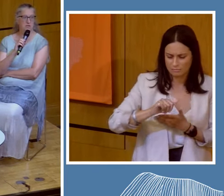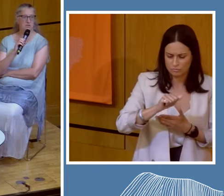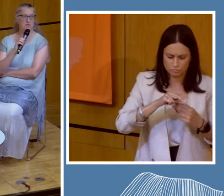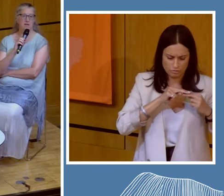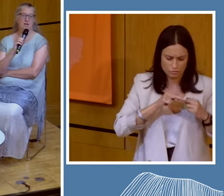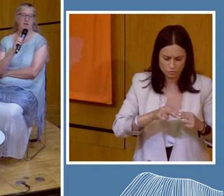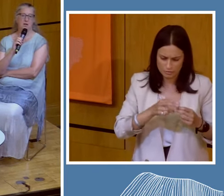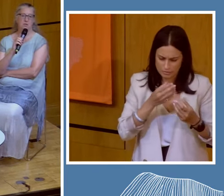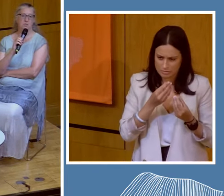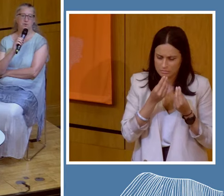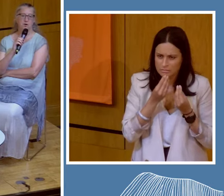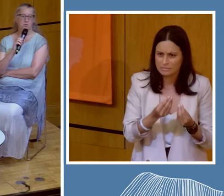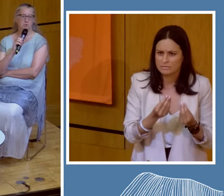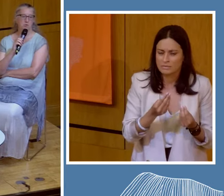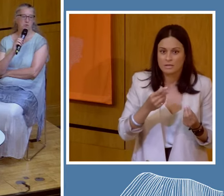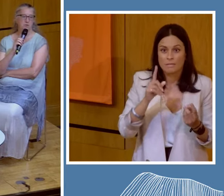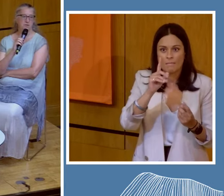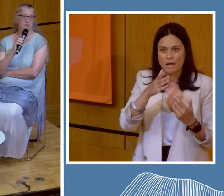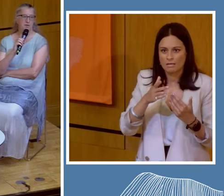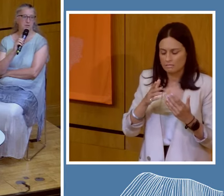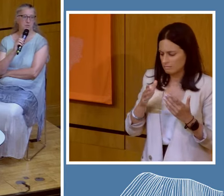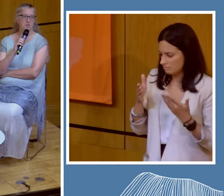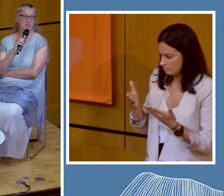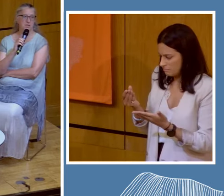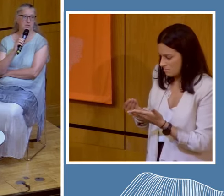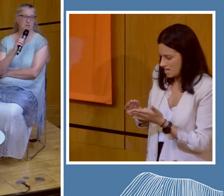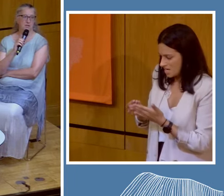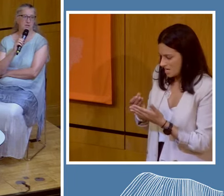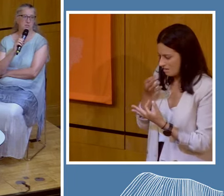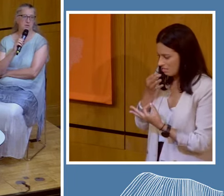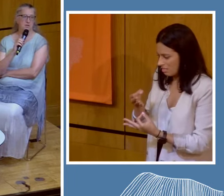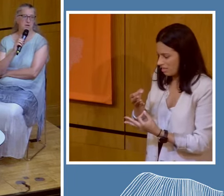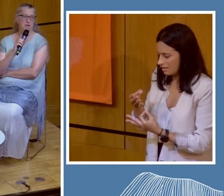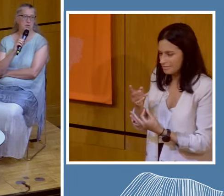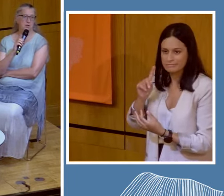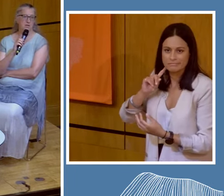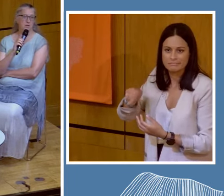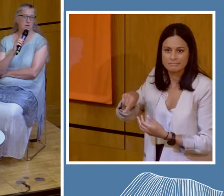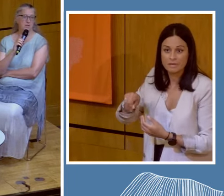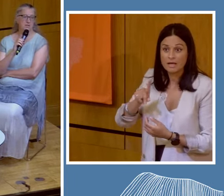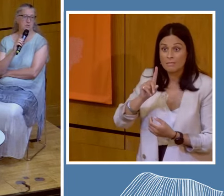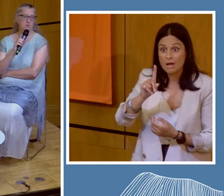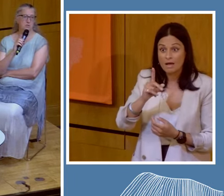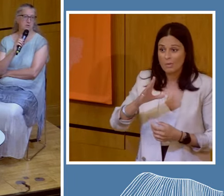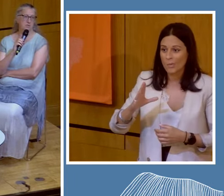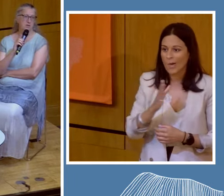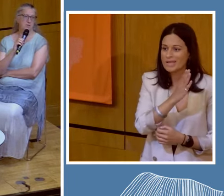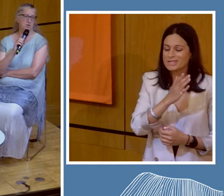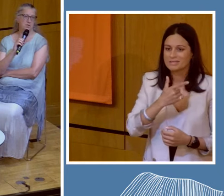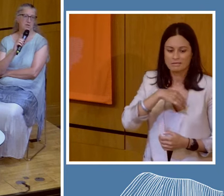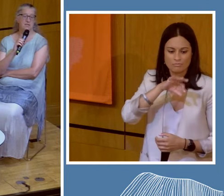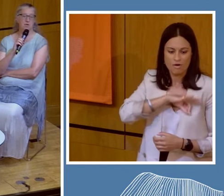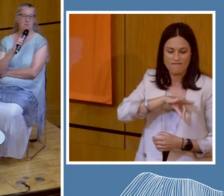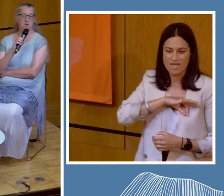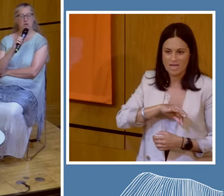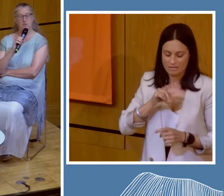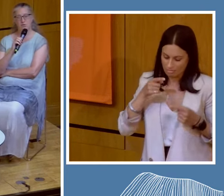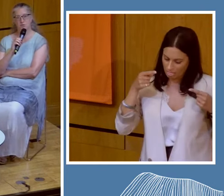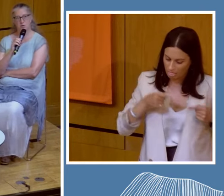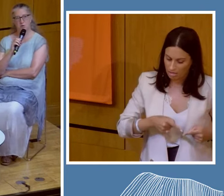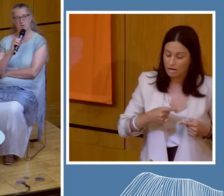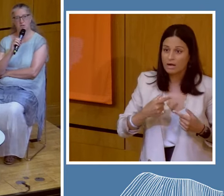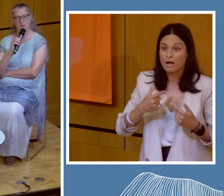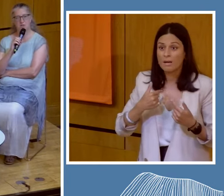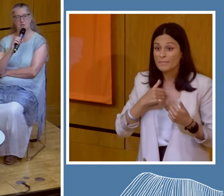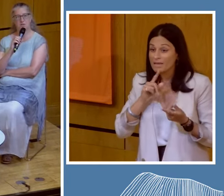traditions far more than they value money. But somehow in the West, we've kind of lost that. So I'm not